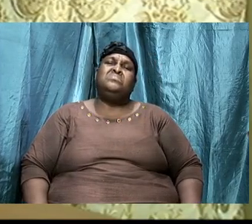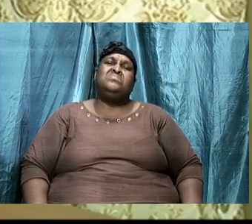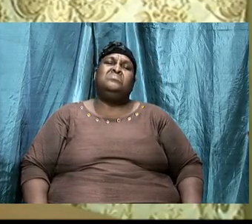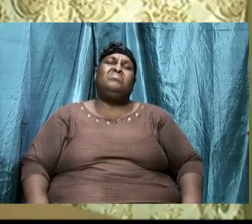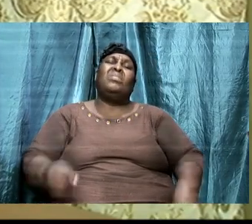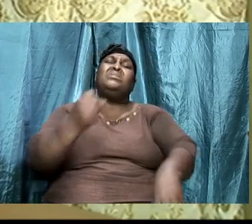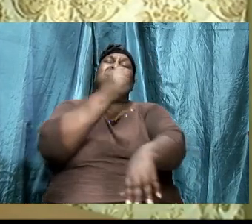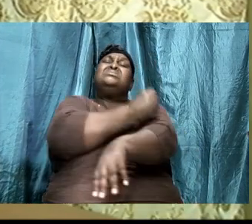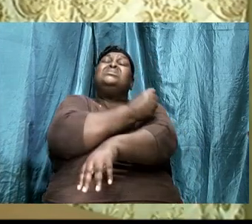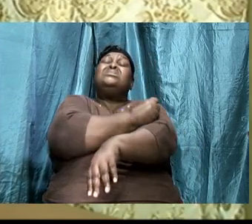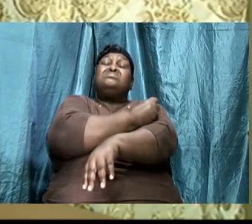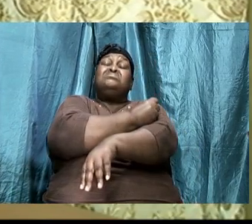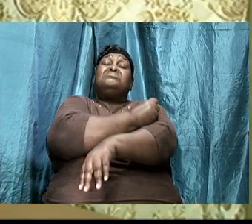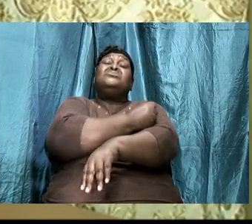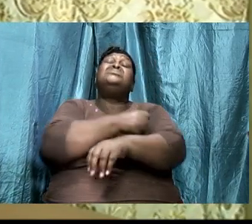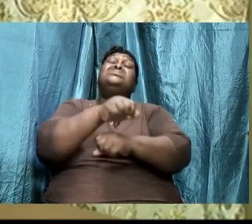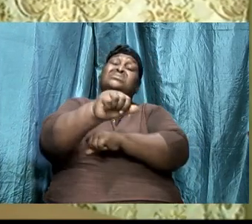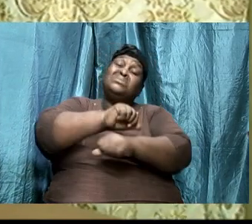Samson was anointed